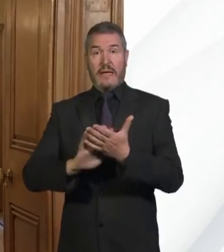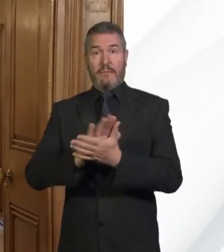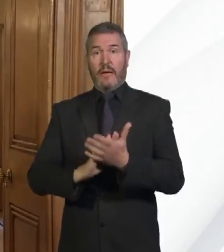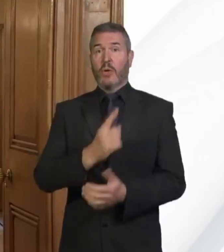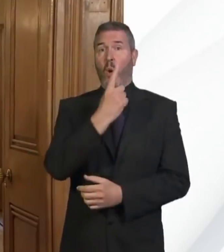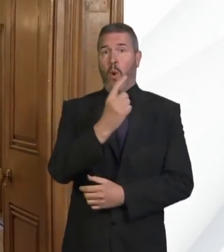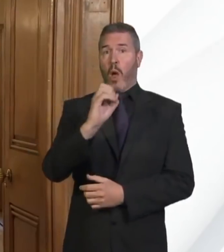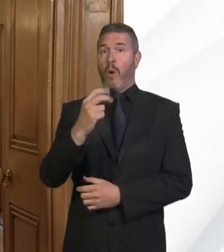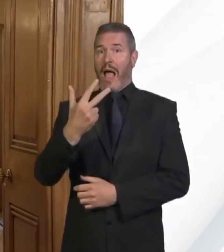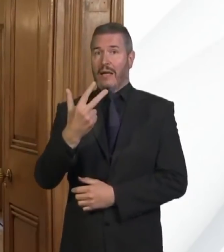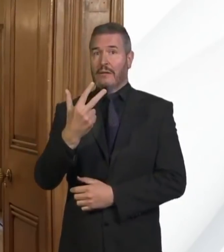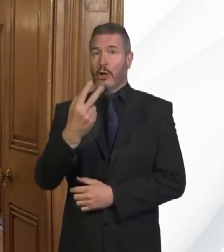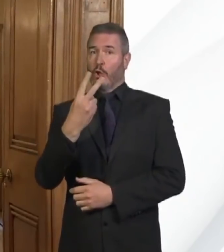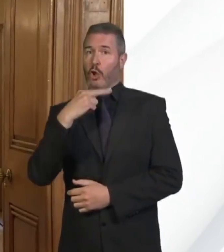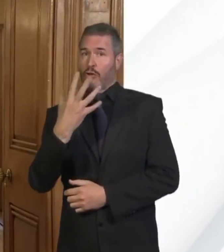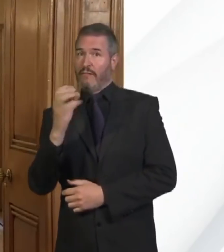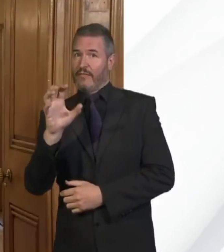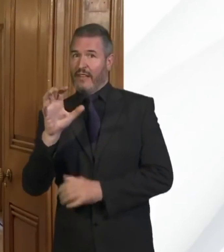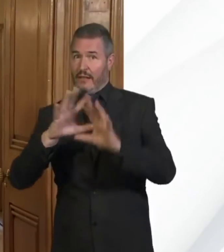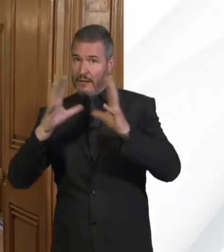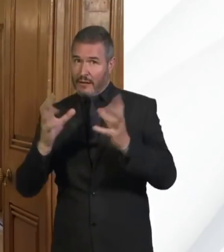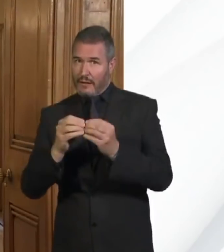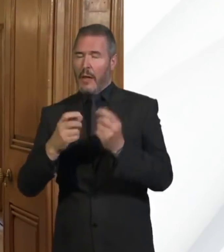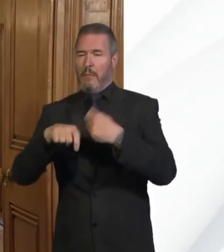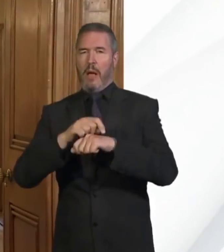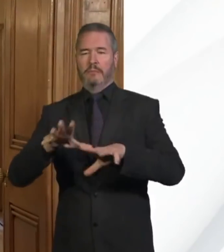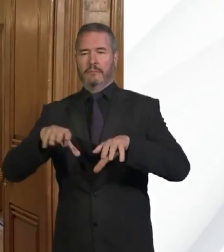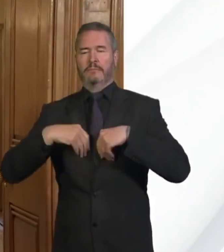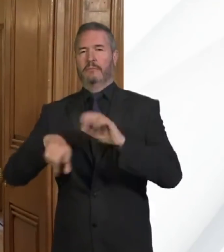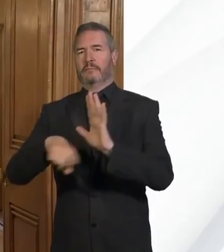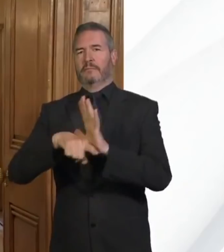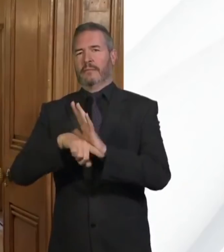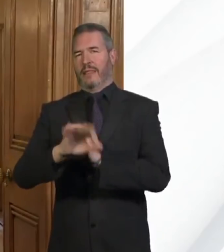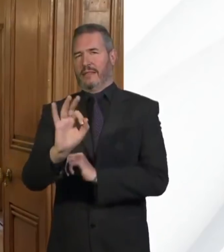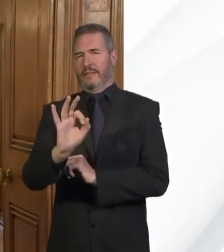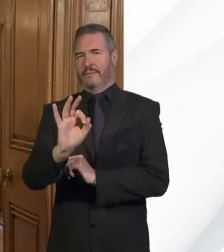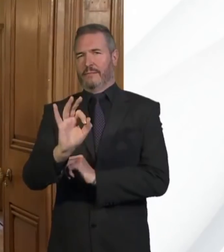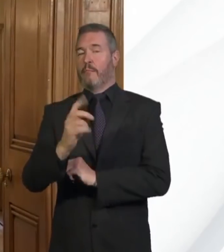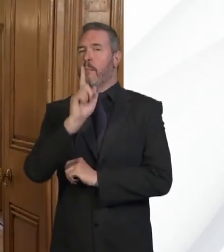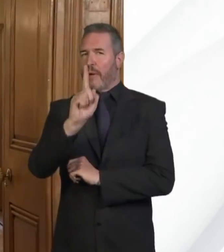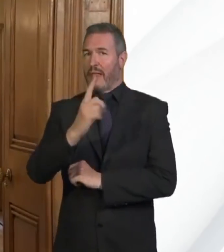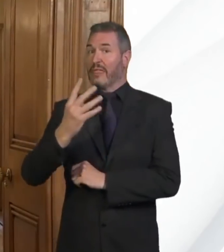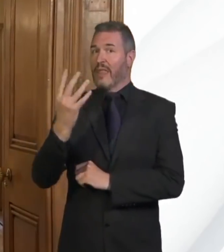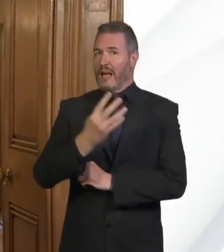,215 have tested negative. 19